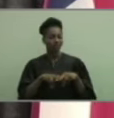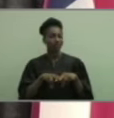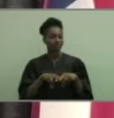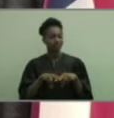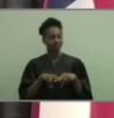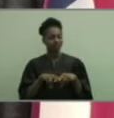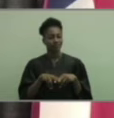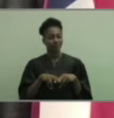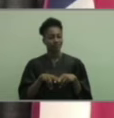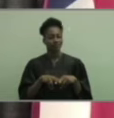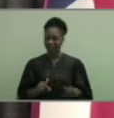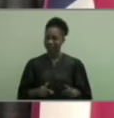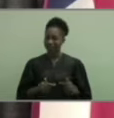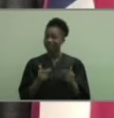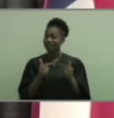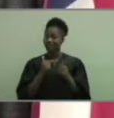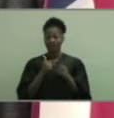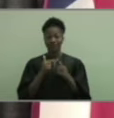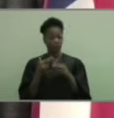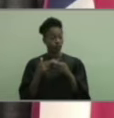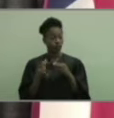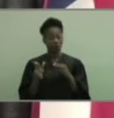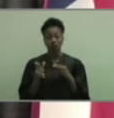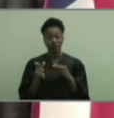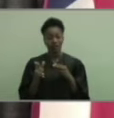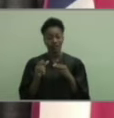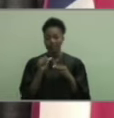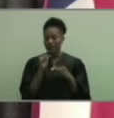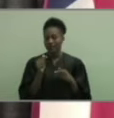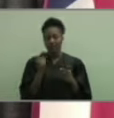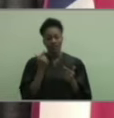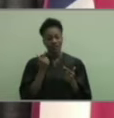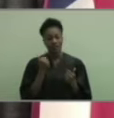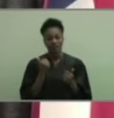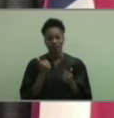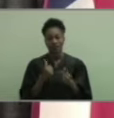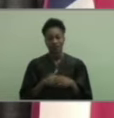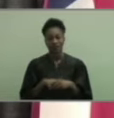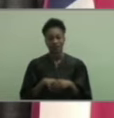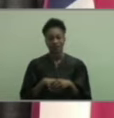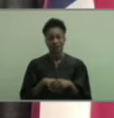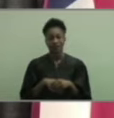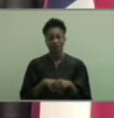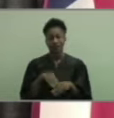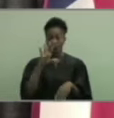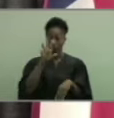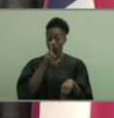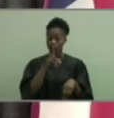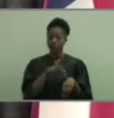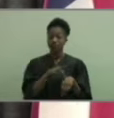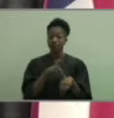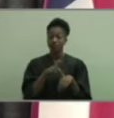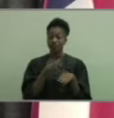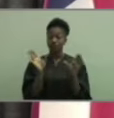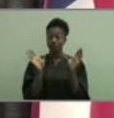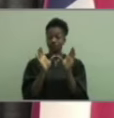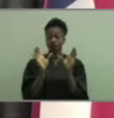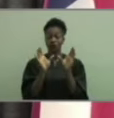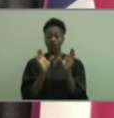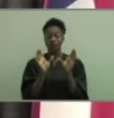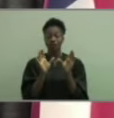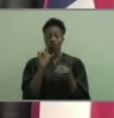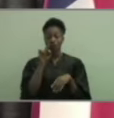Life is too short not to laugh. Your principal has certified